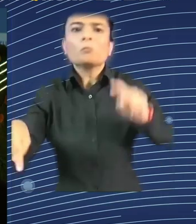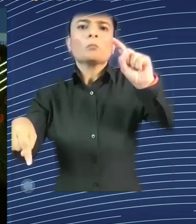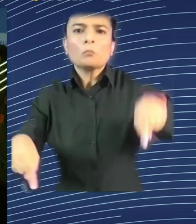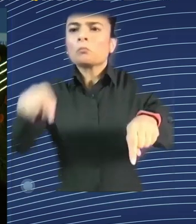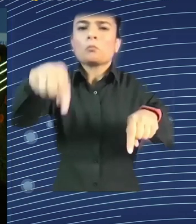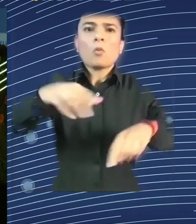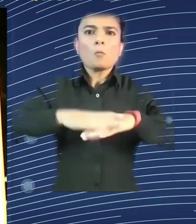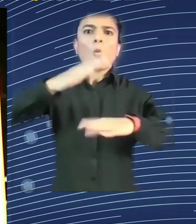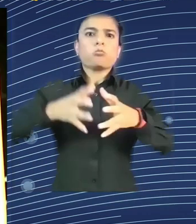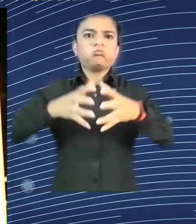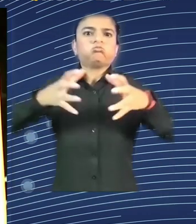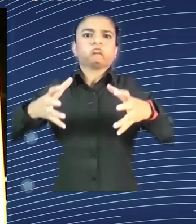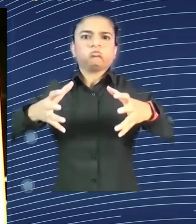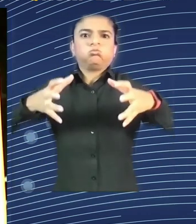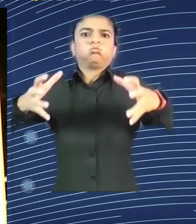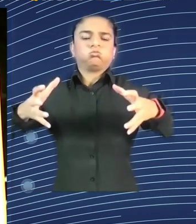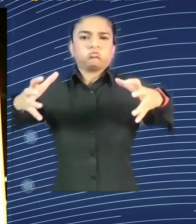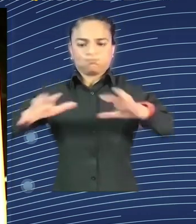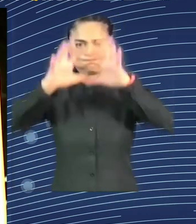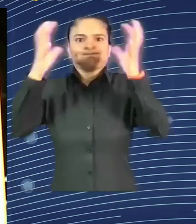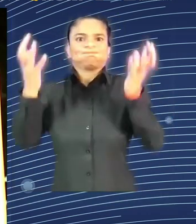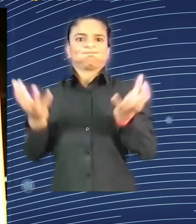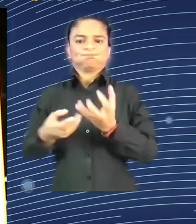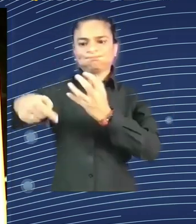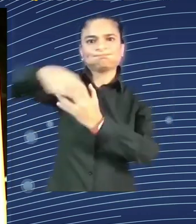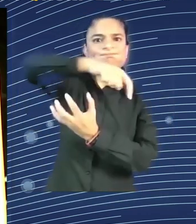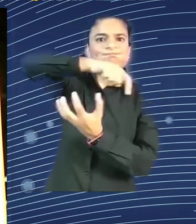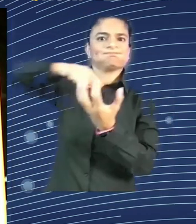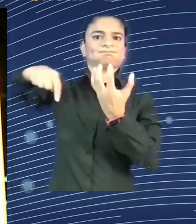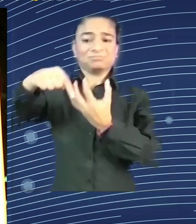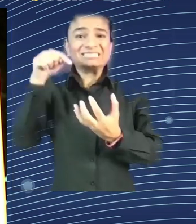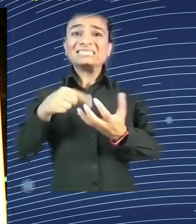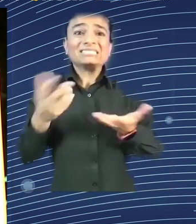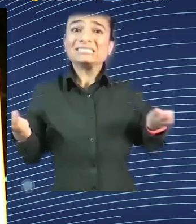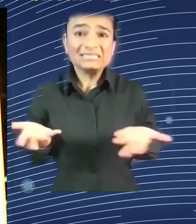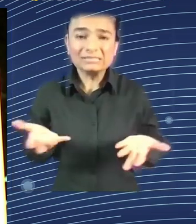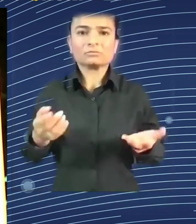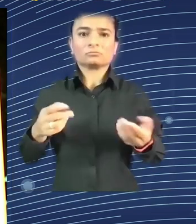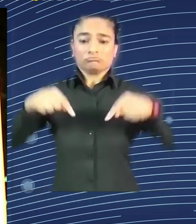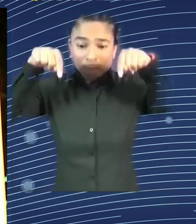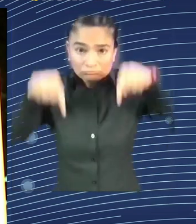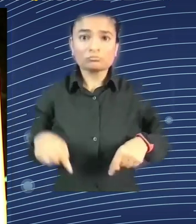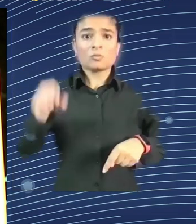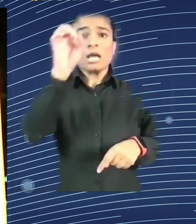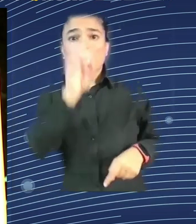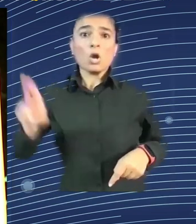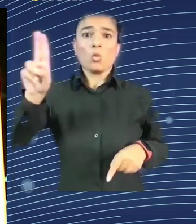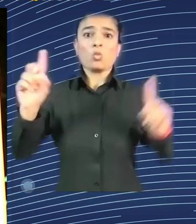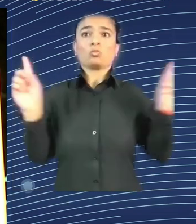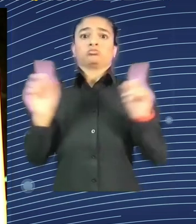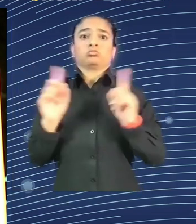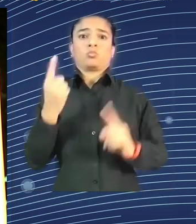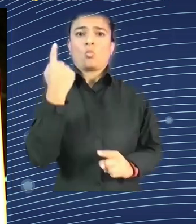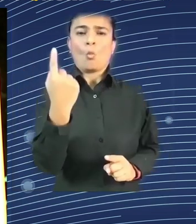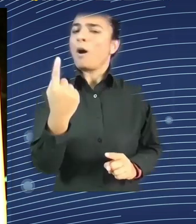cannot be only European. We need really global solutions, and therefore I very much welcome the initiative taken by ILO